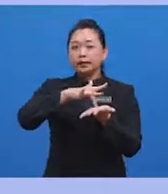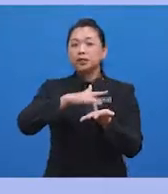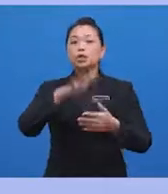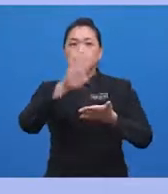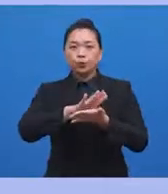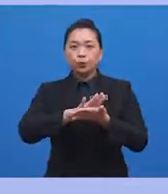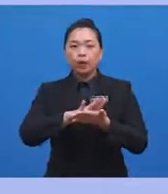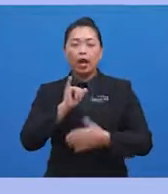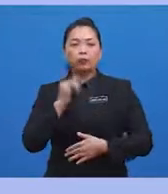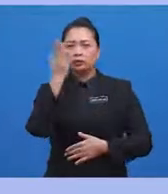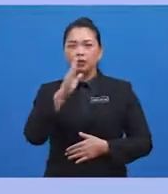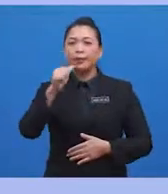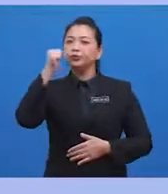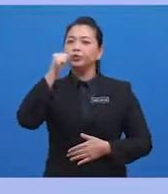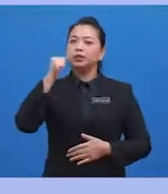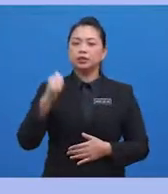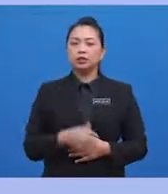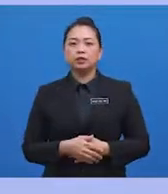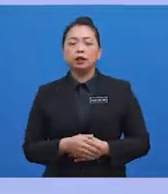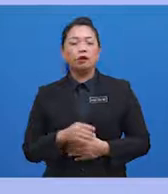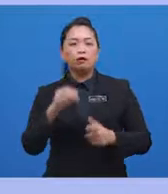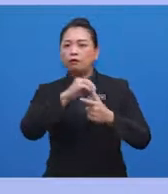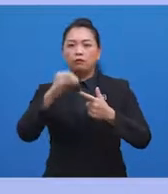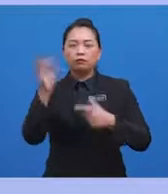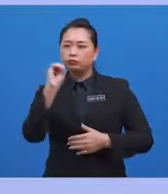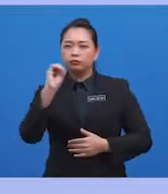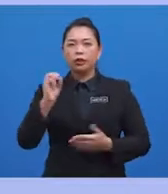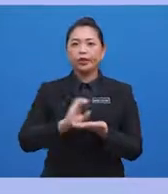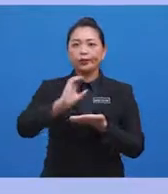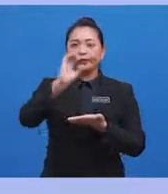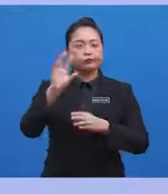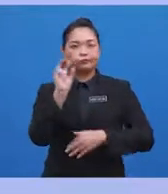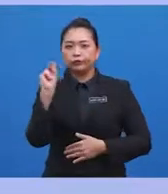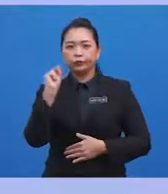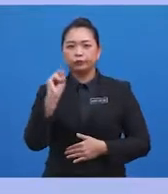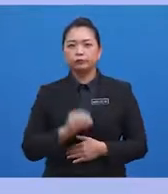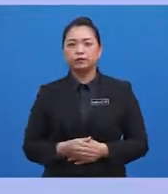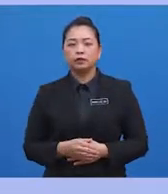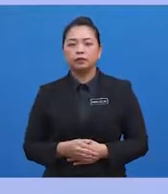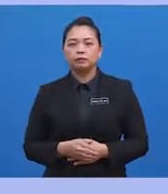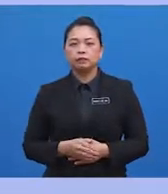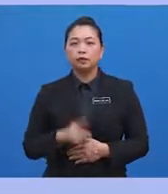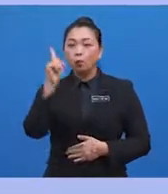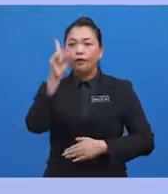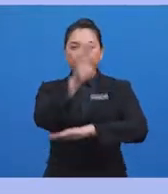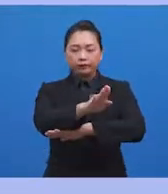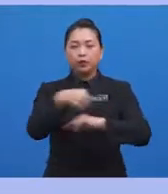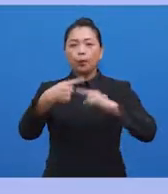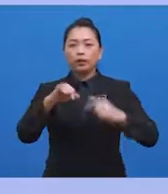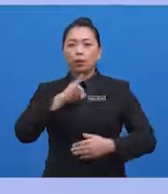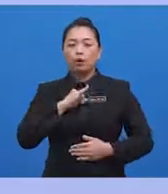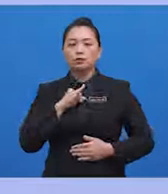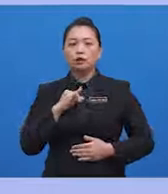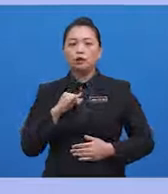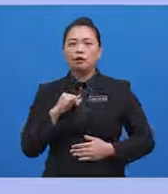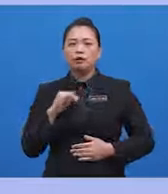was never a drinker in high school or even in college, nor did I use drugs socially. Then one evening, when I was finding